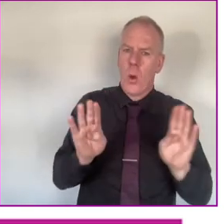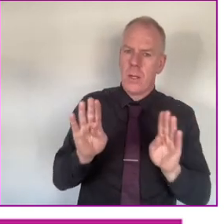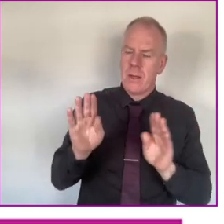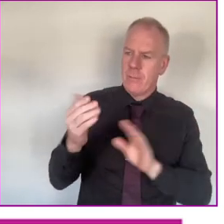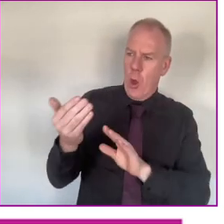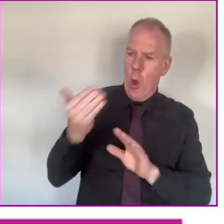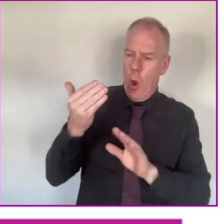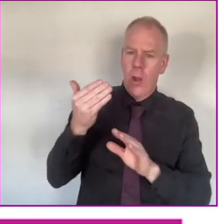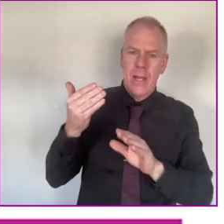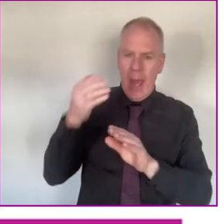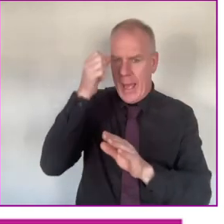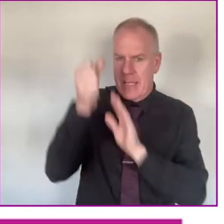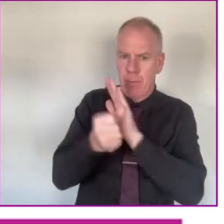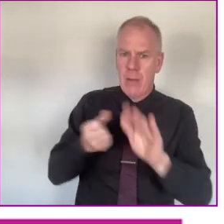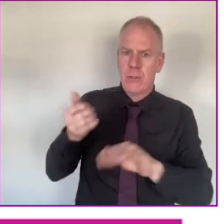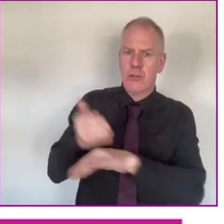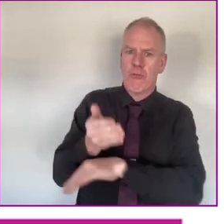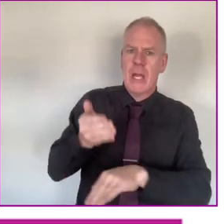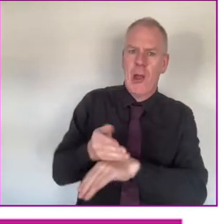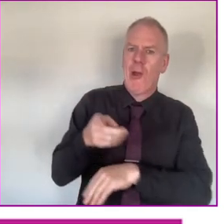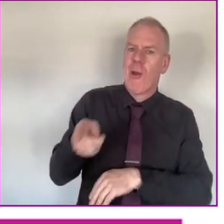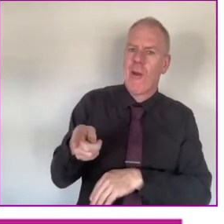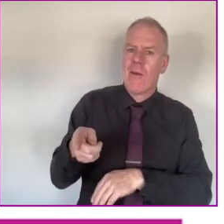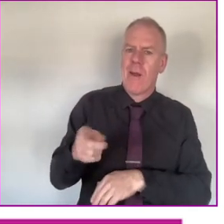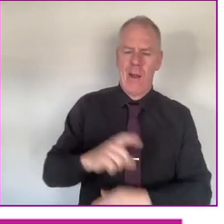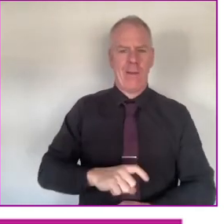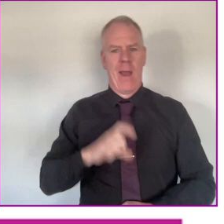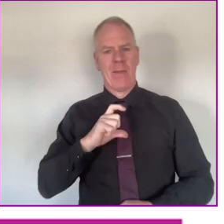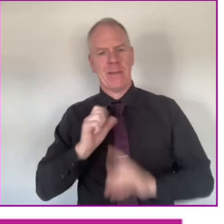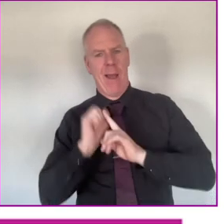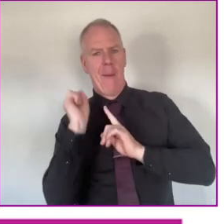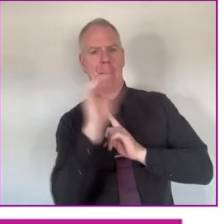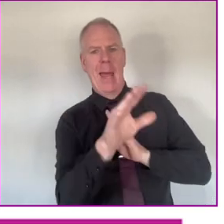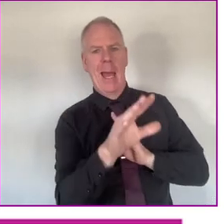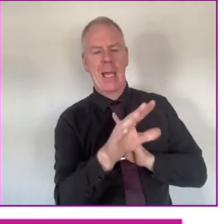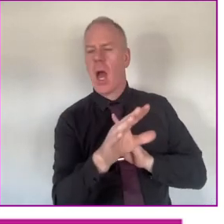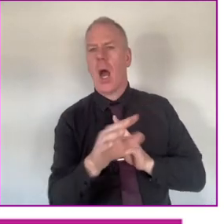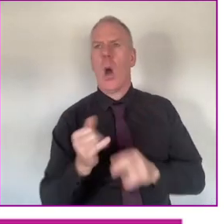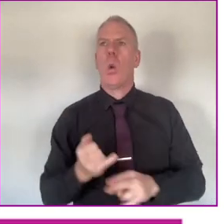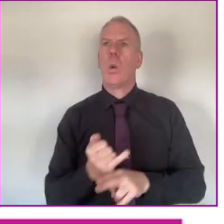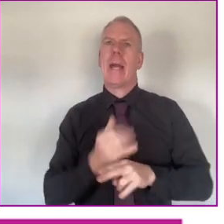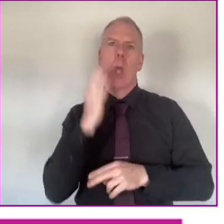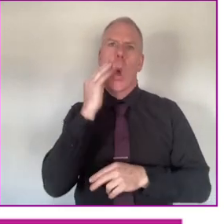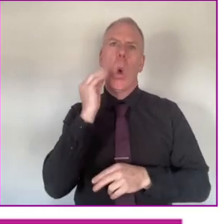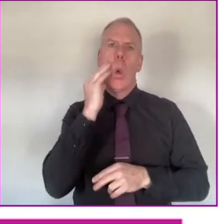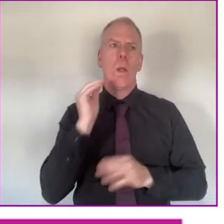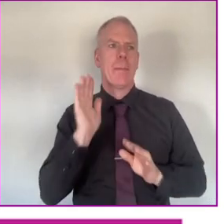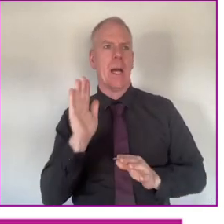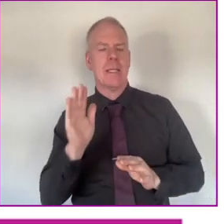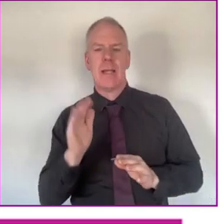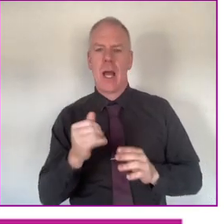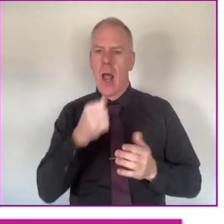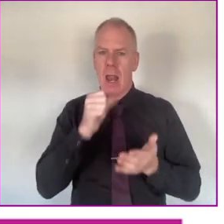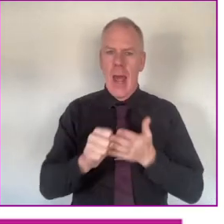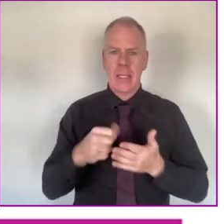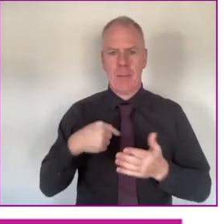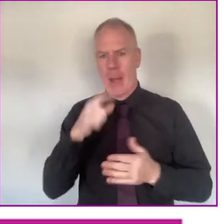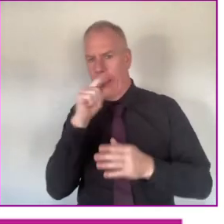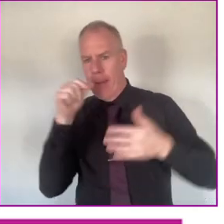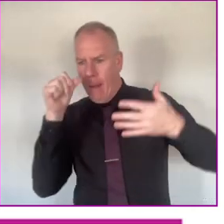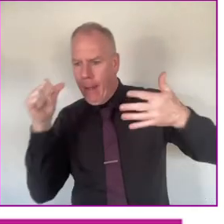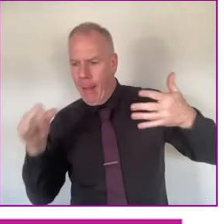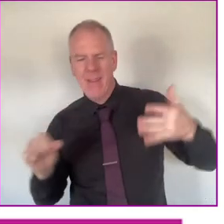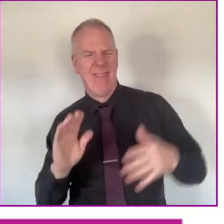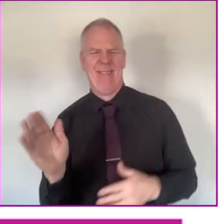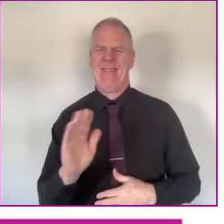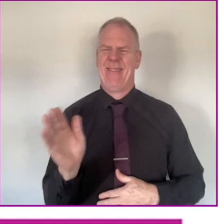you know, to be given early career experience. And for people to have the confidence to apply and not just to think if you wait until you're older and you've got letters